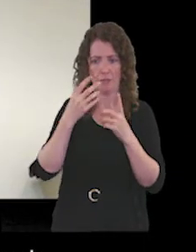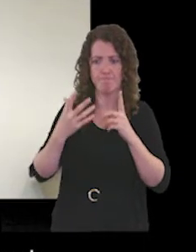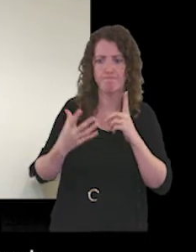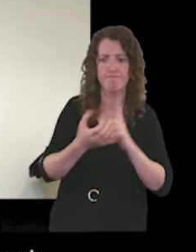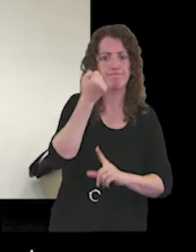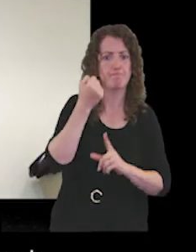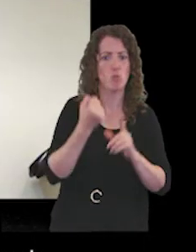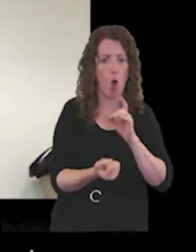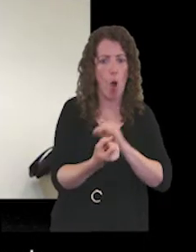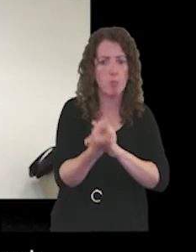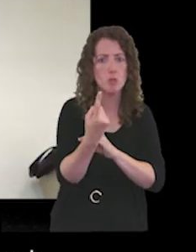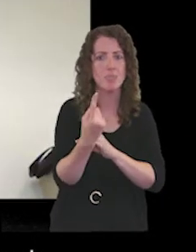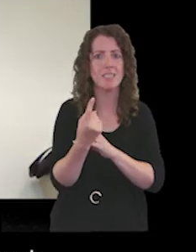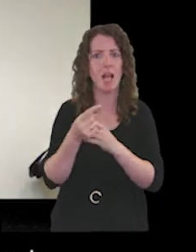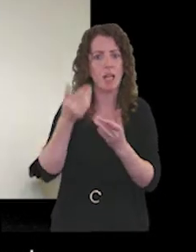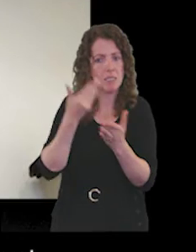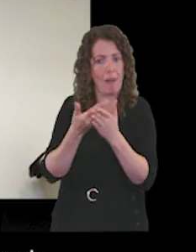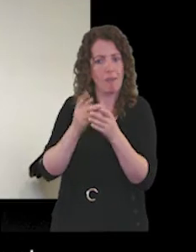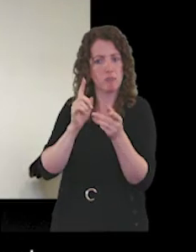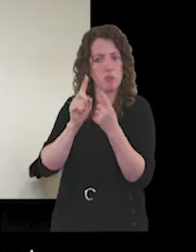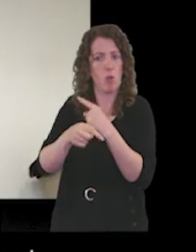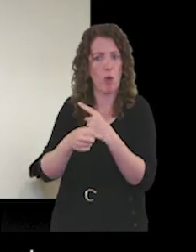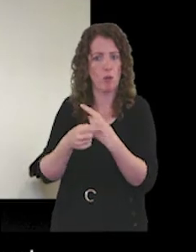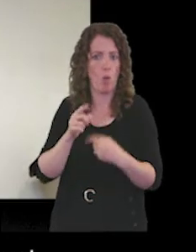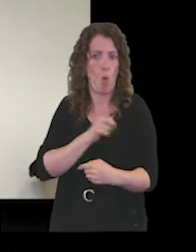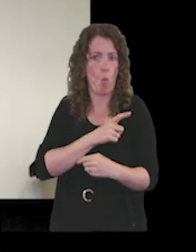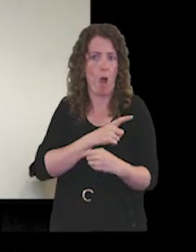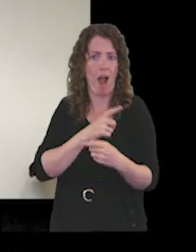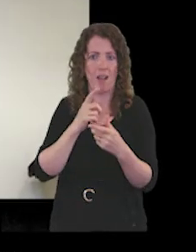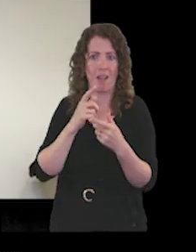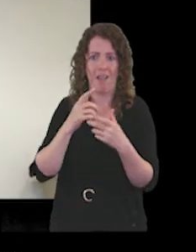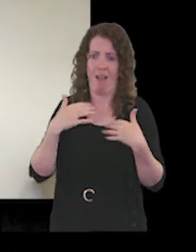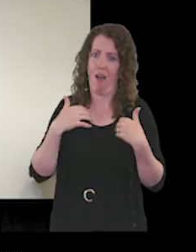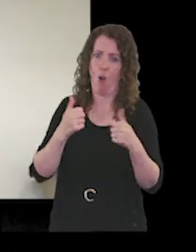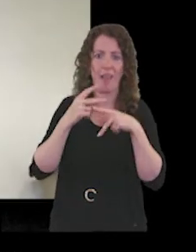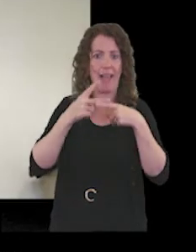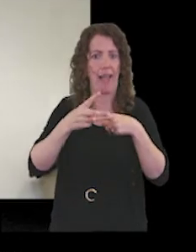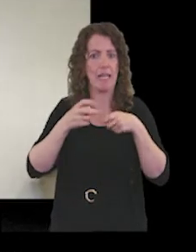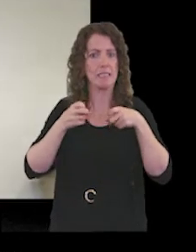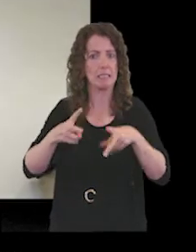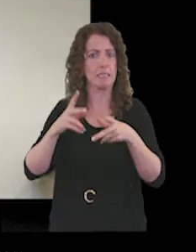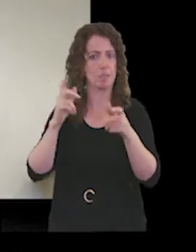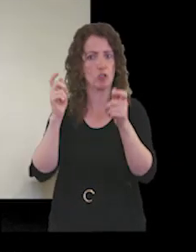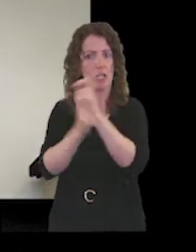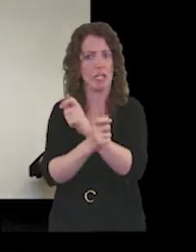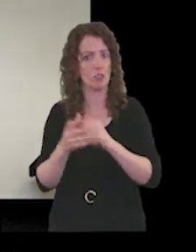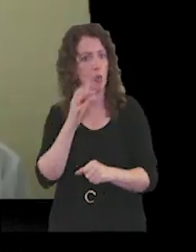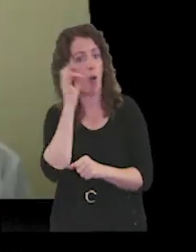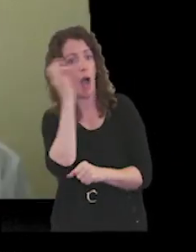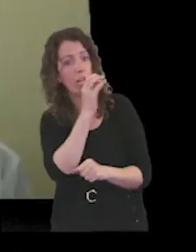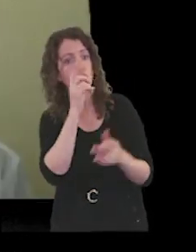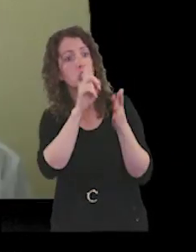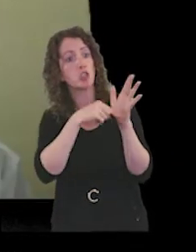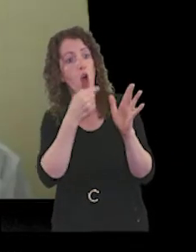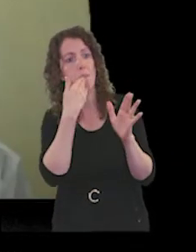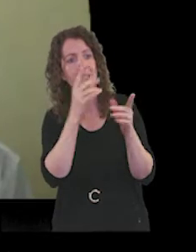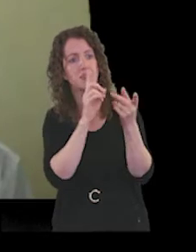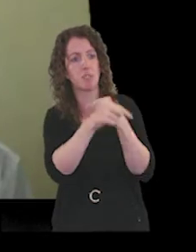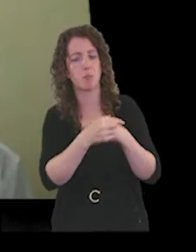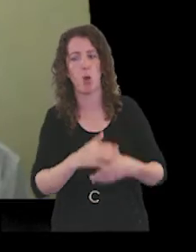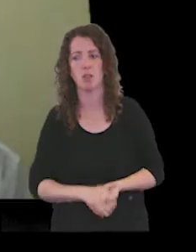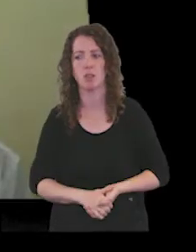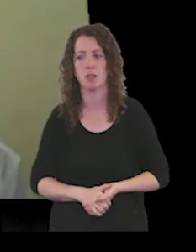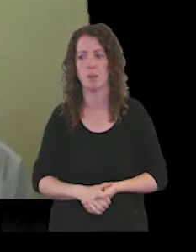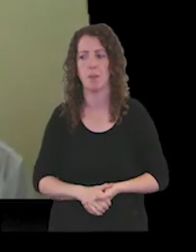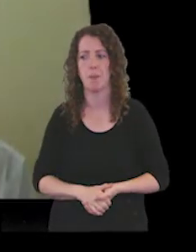to the demands of a changing health and care system and john i'll invite you to give a response to that please john